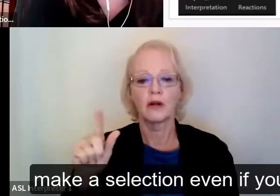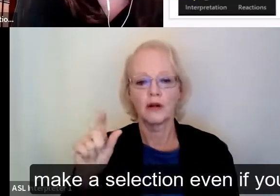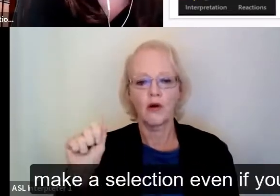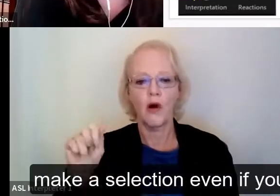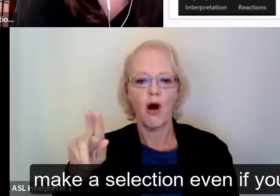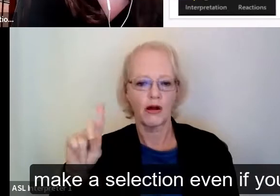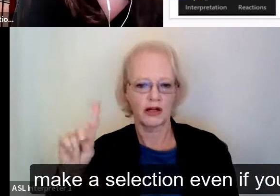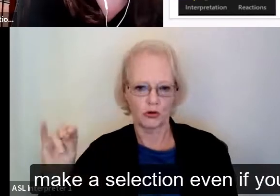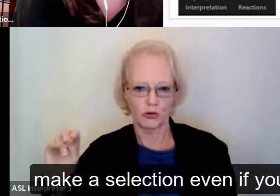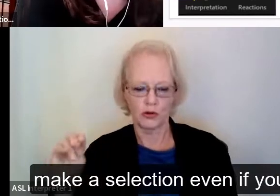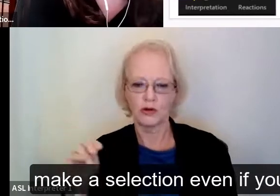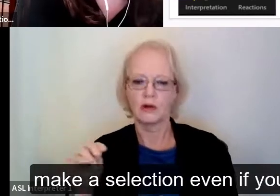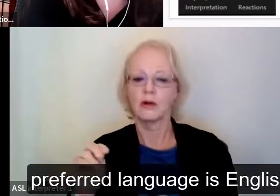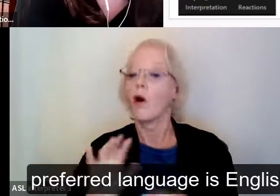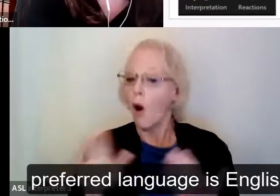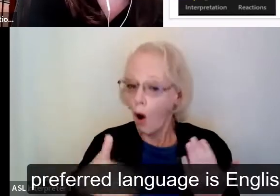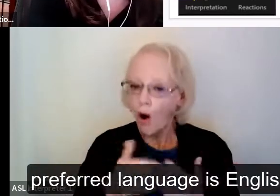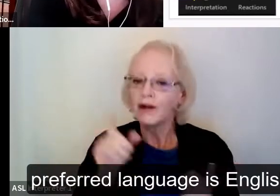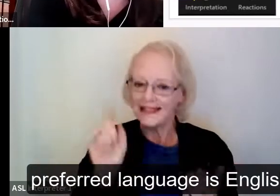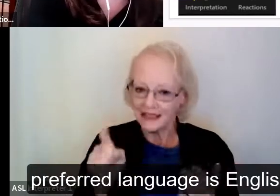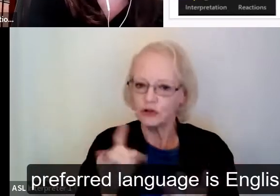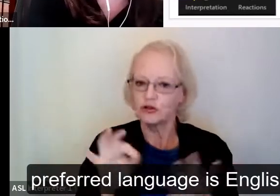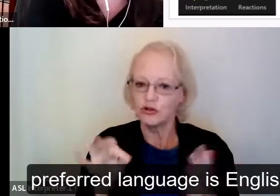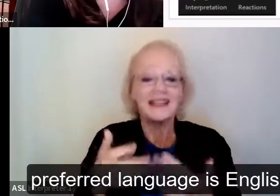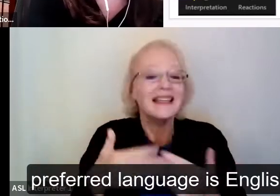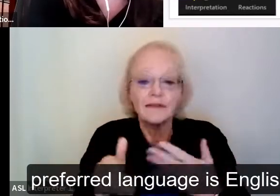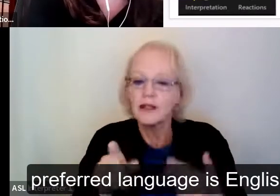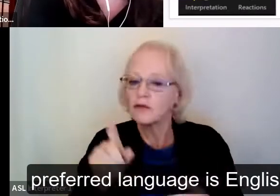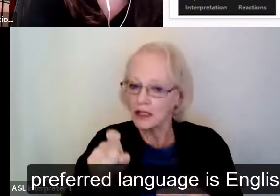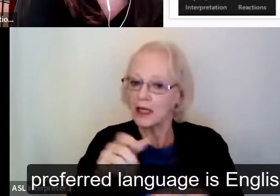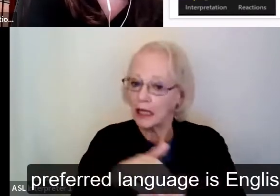make a selection, even if your preferred language is English.